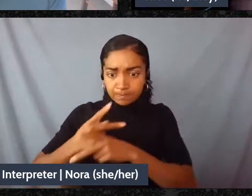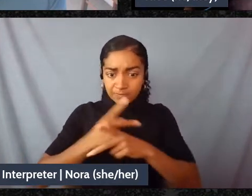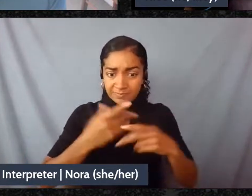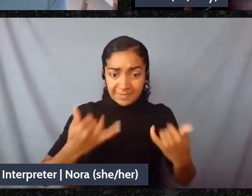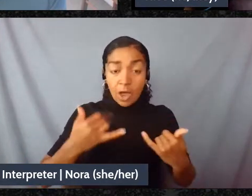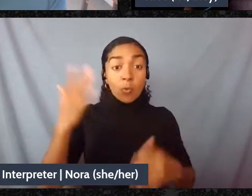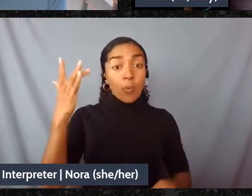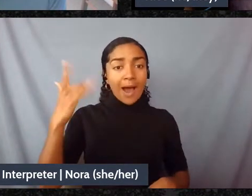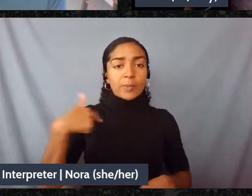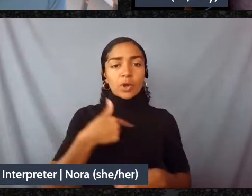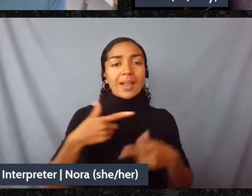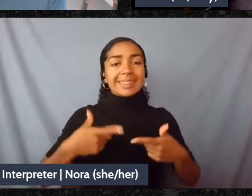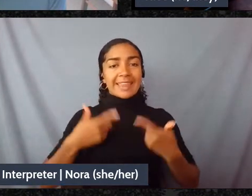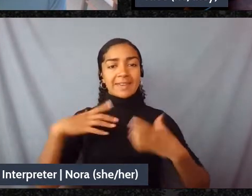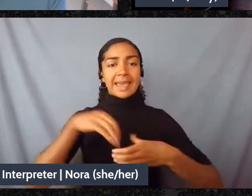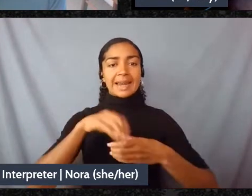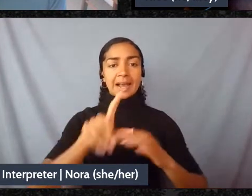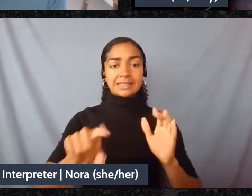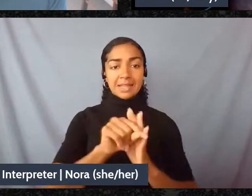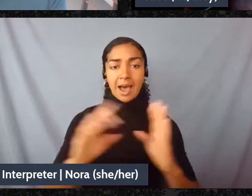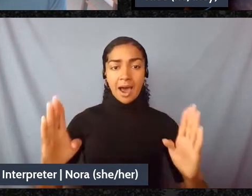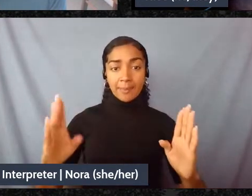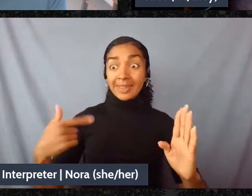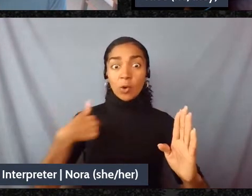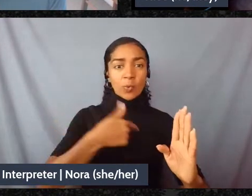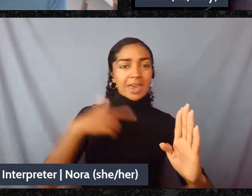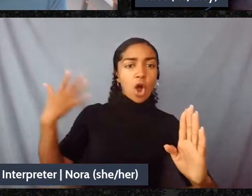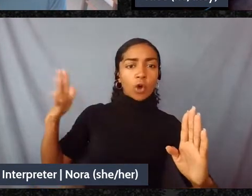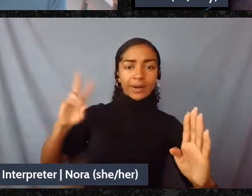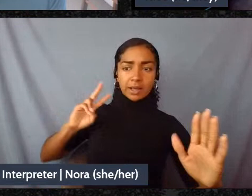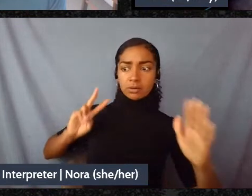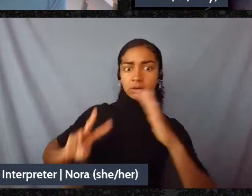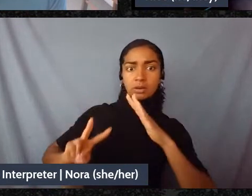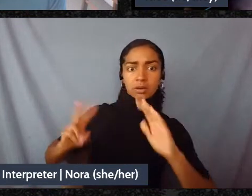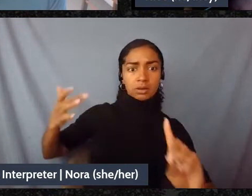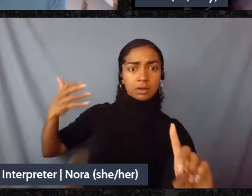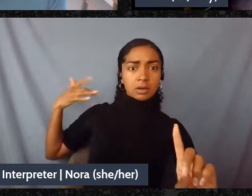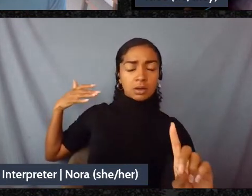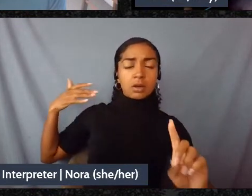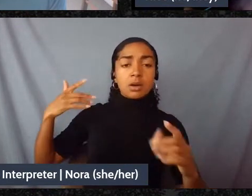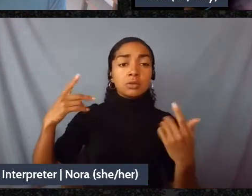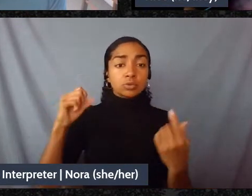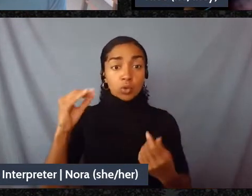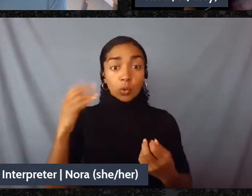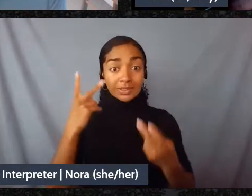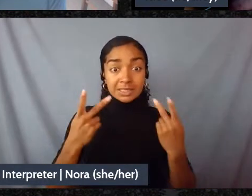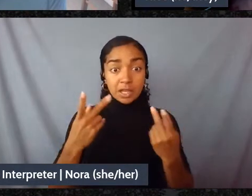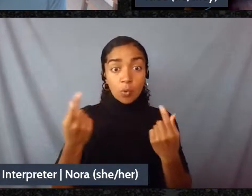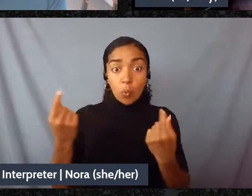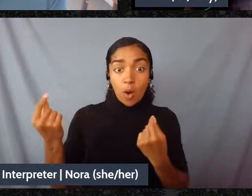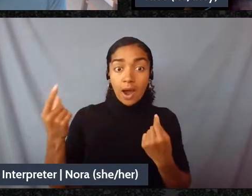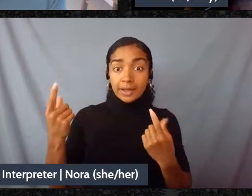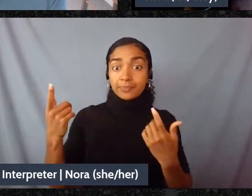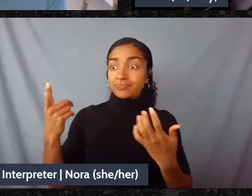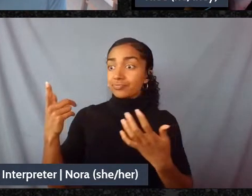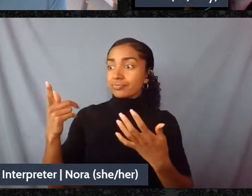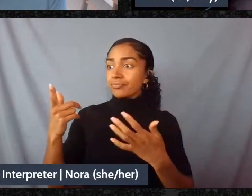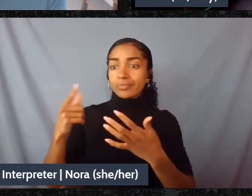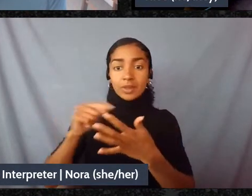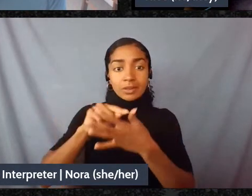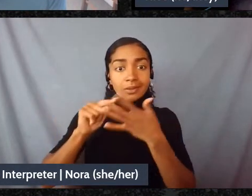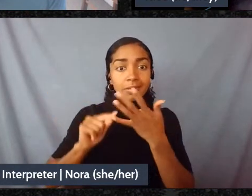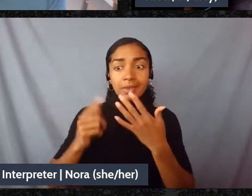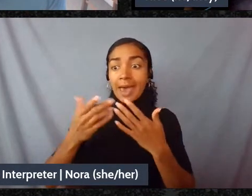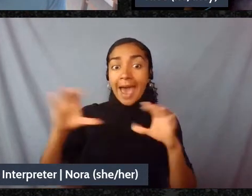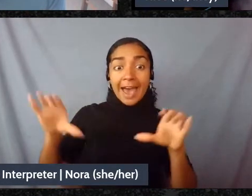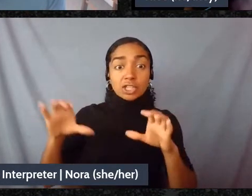instructed to do. You know, the systems that precipitated this disharmony will certainly not lead us out of it. We have to